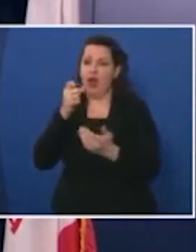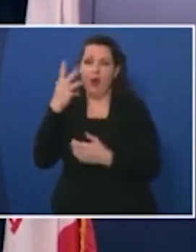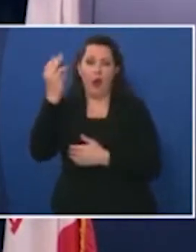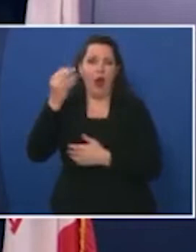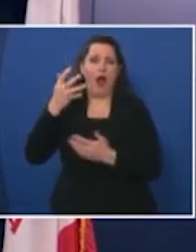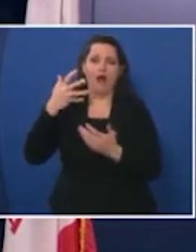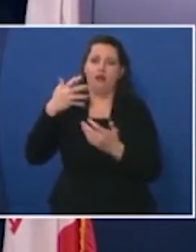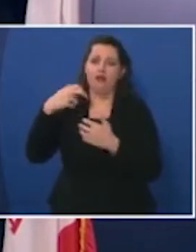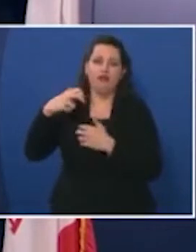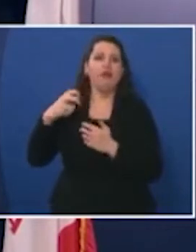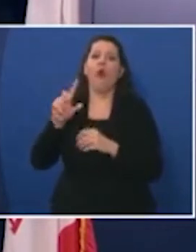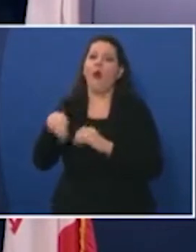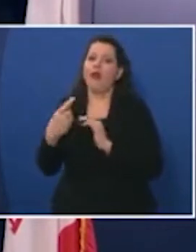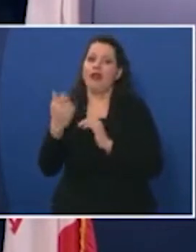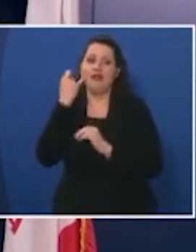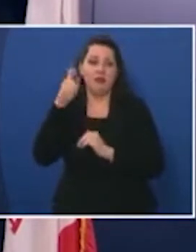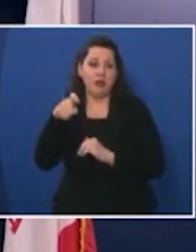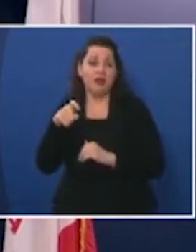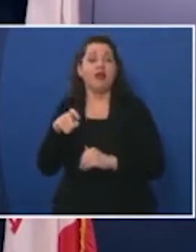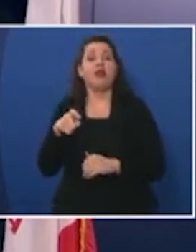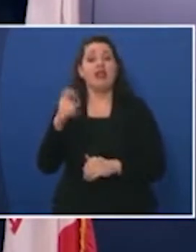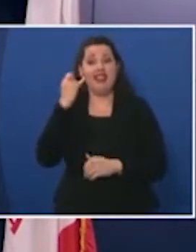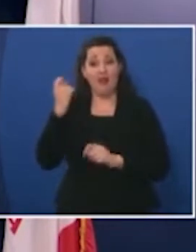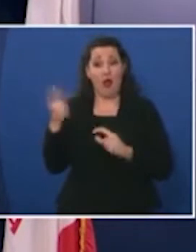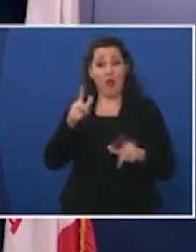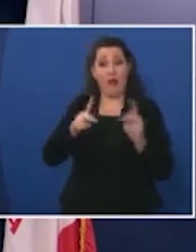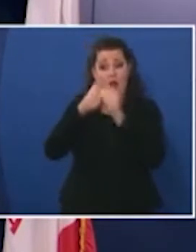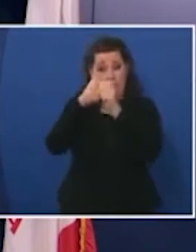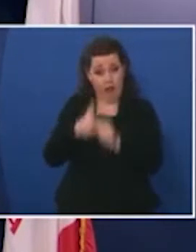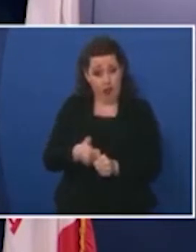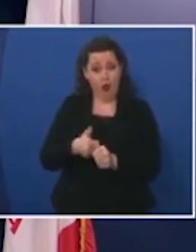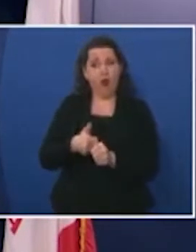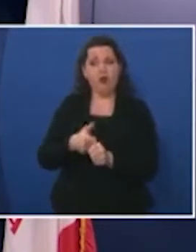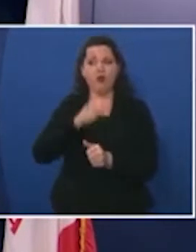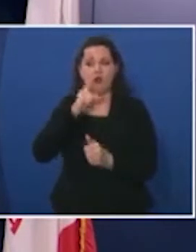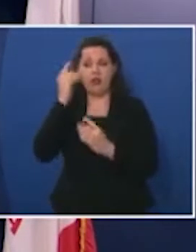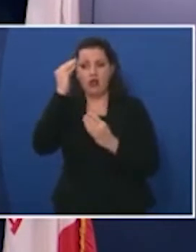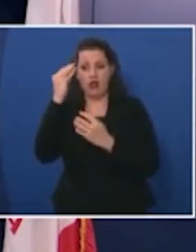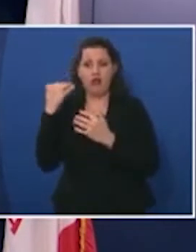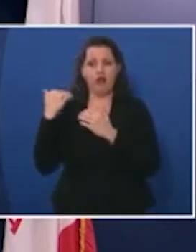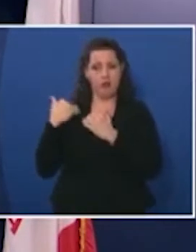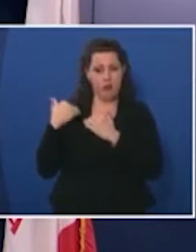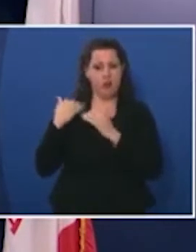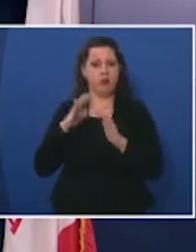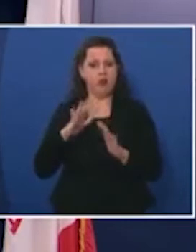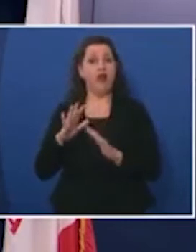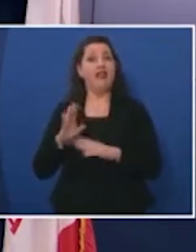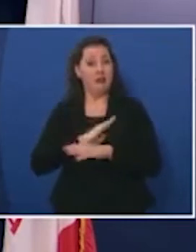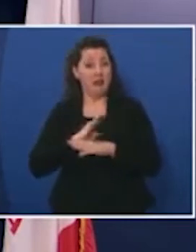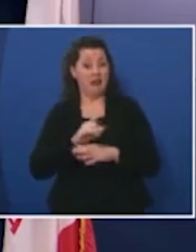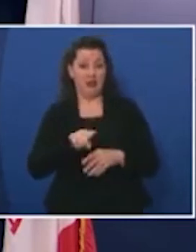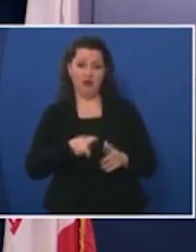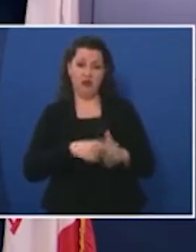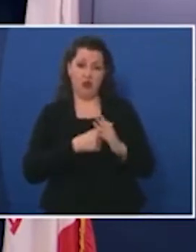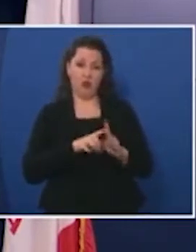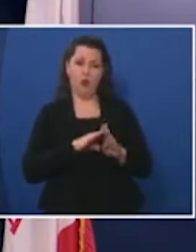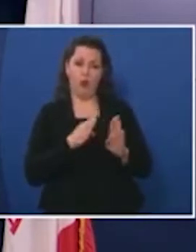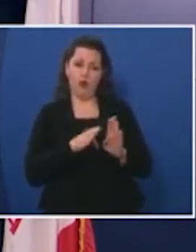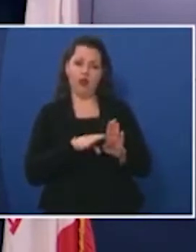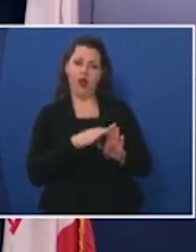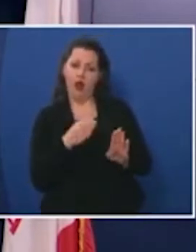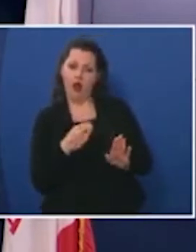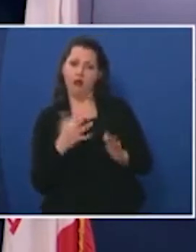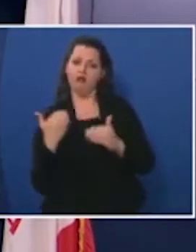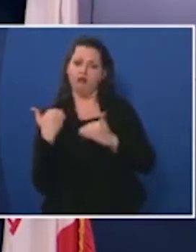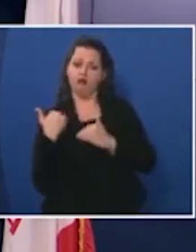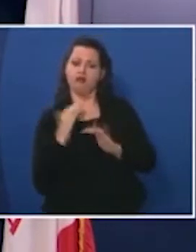essential trips and I believe if we all do that and the thoughtful manner that I'm seeing our businesses really start to reopen we'll be